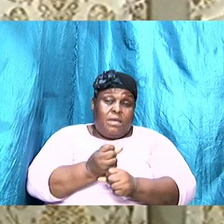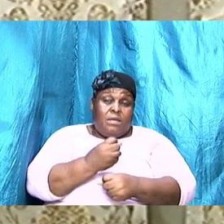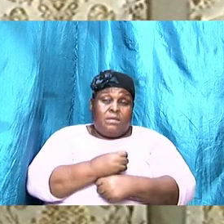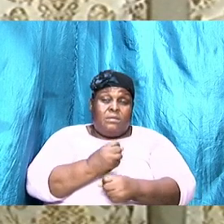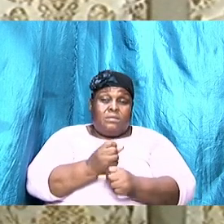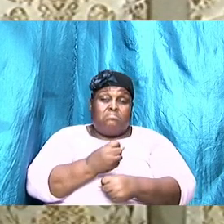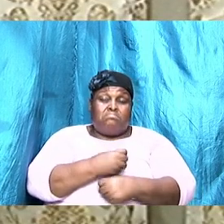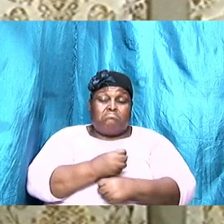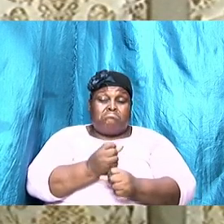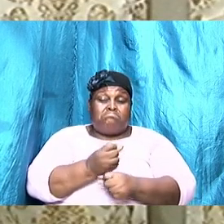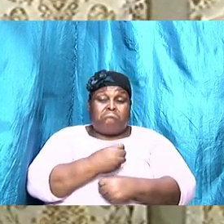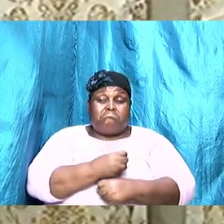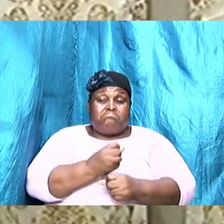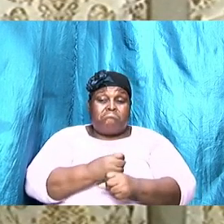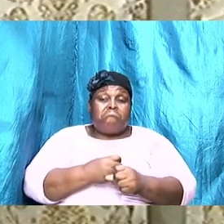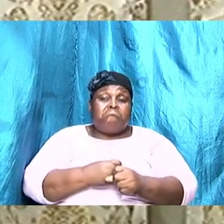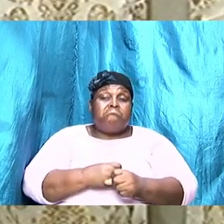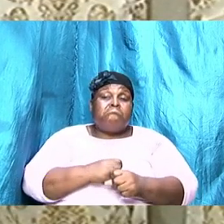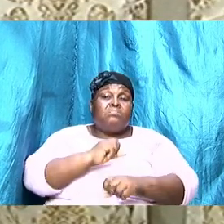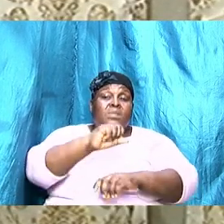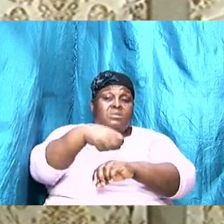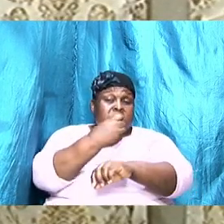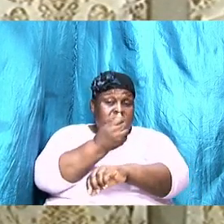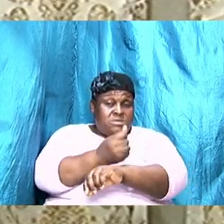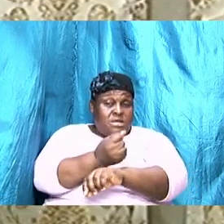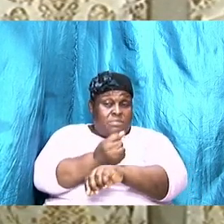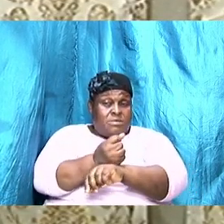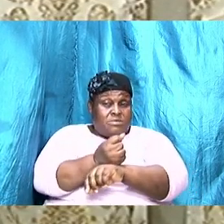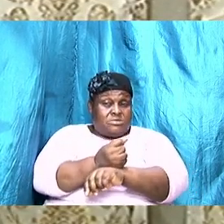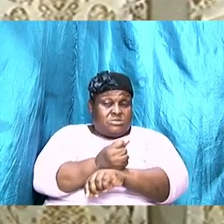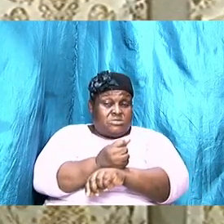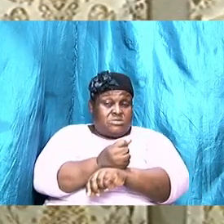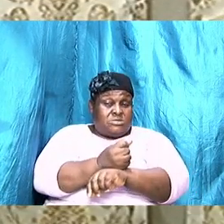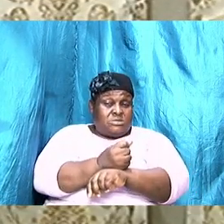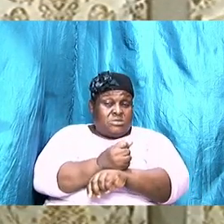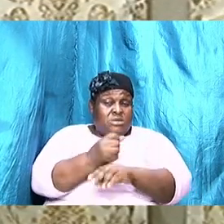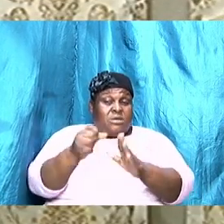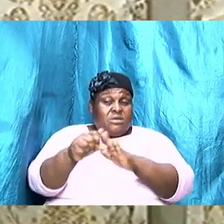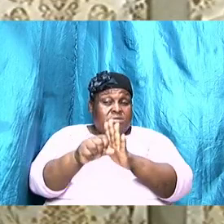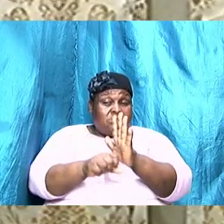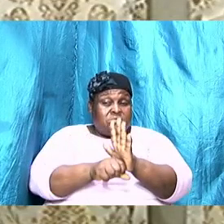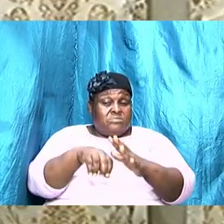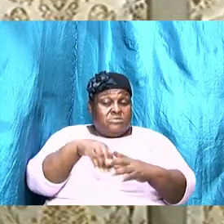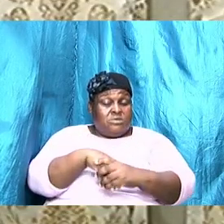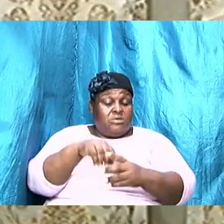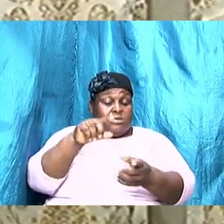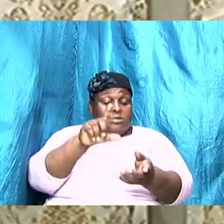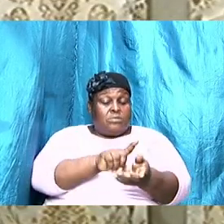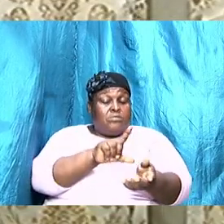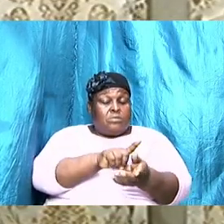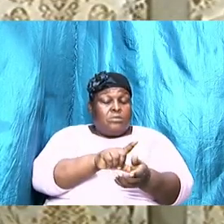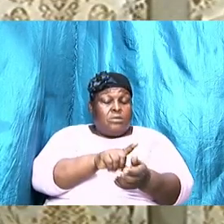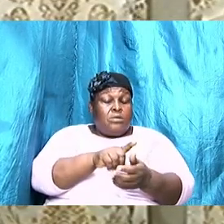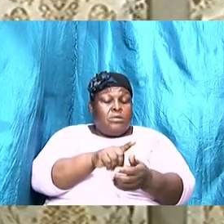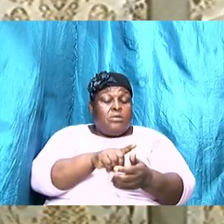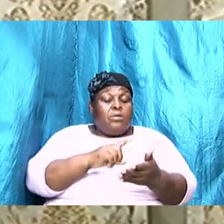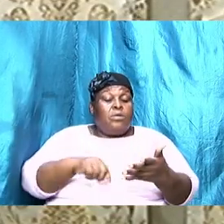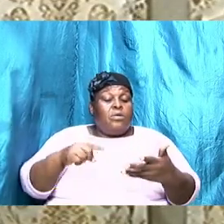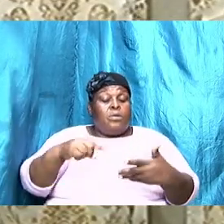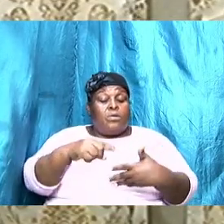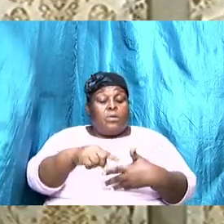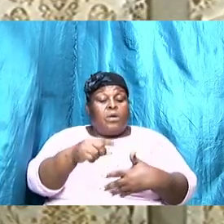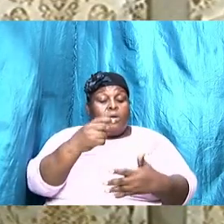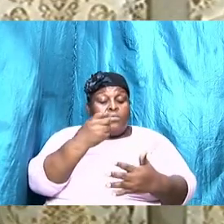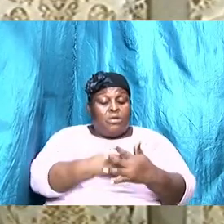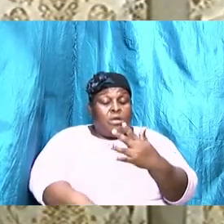background we have established the context the scripture in Luke 14 just told us to count the cost if we are going to build